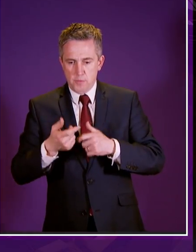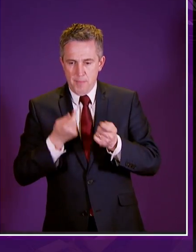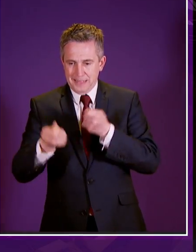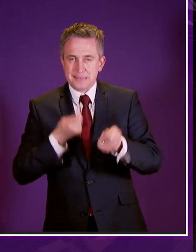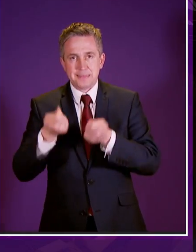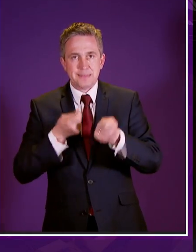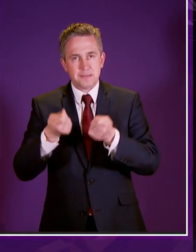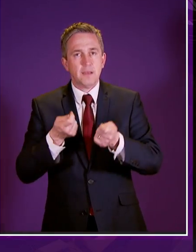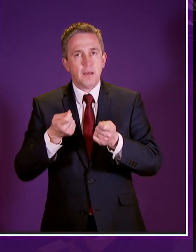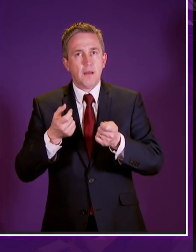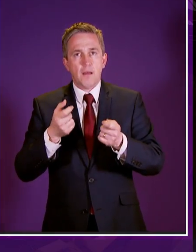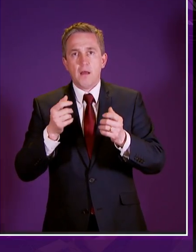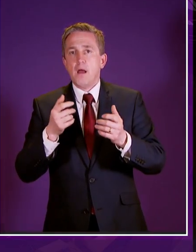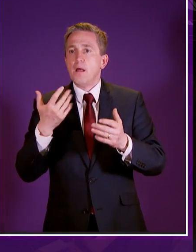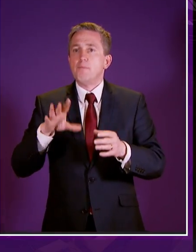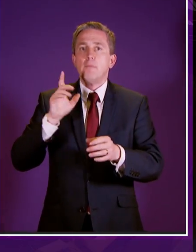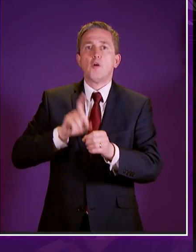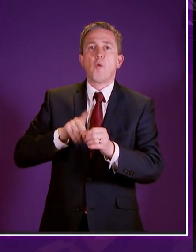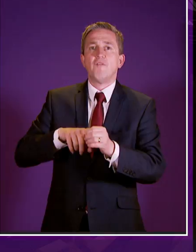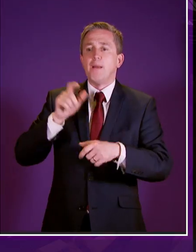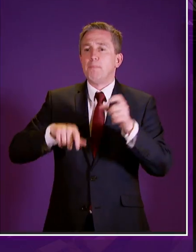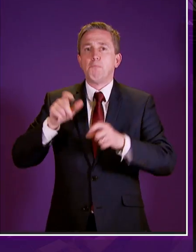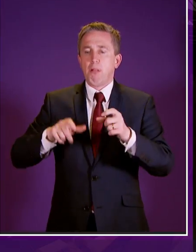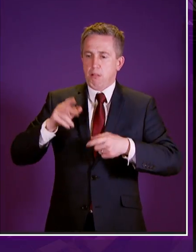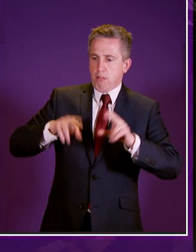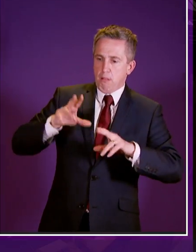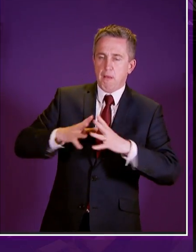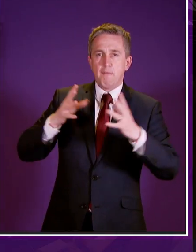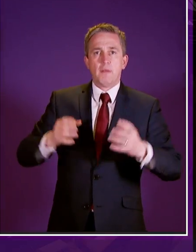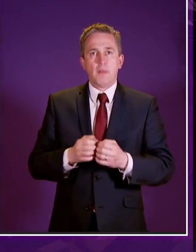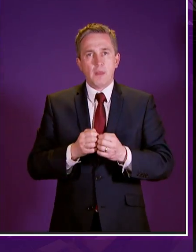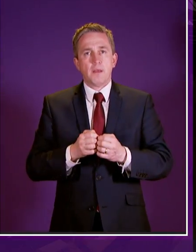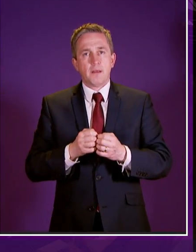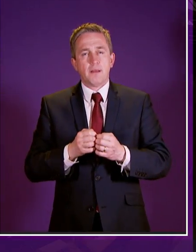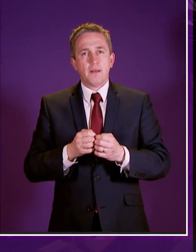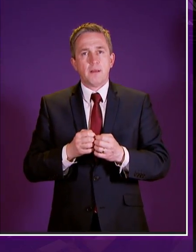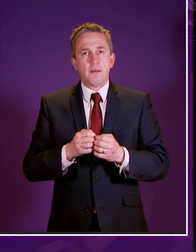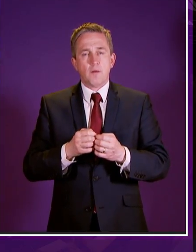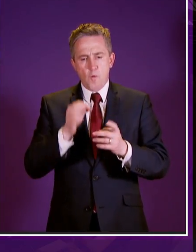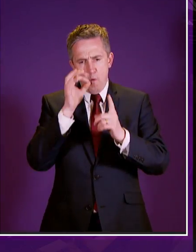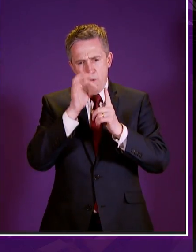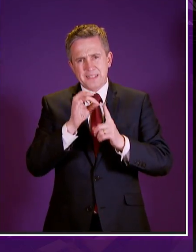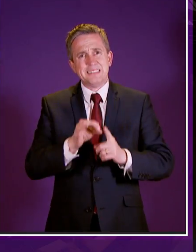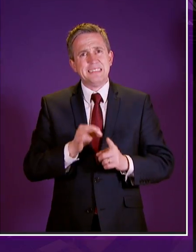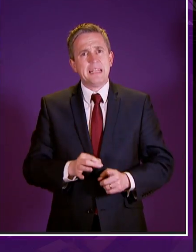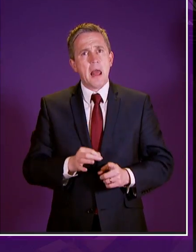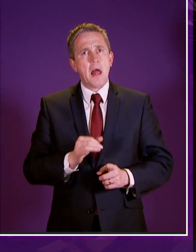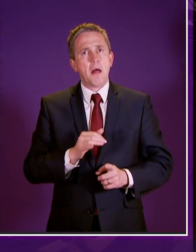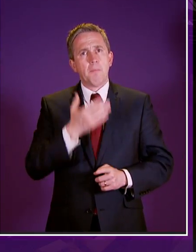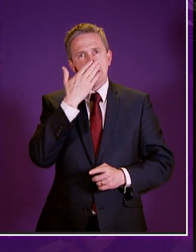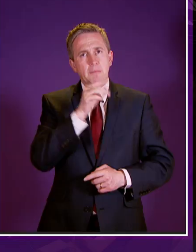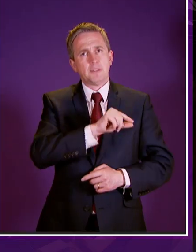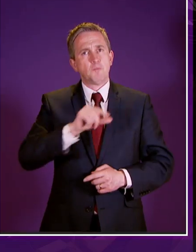are conducted by suitably qualified persons and all of these might seem like small